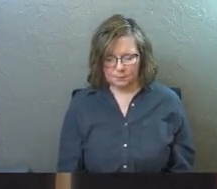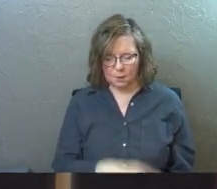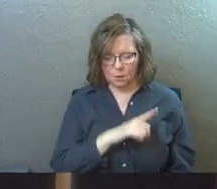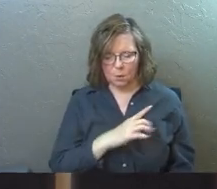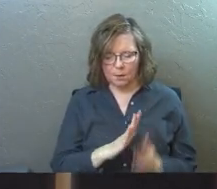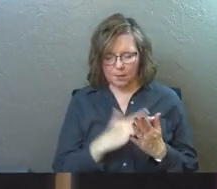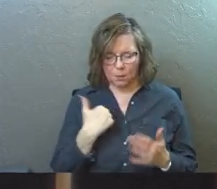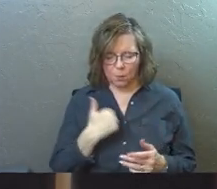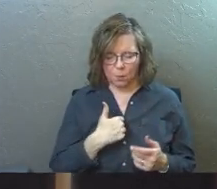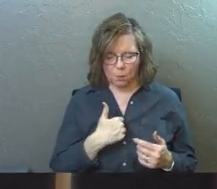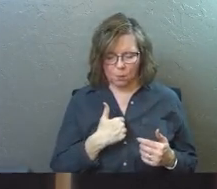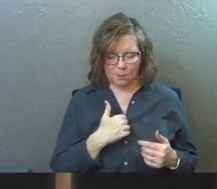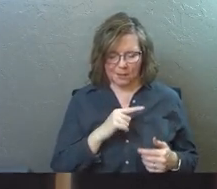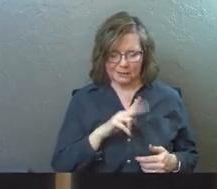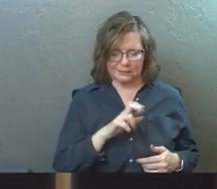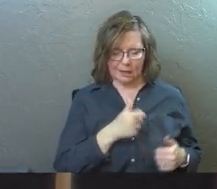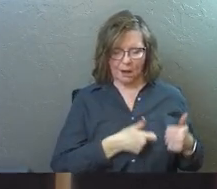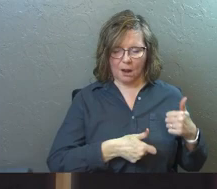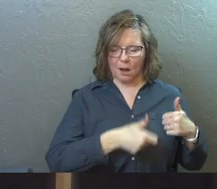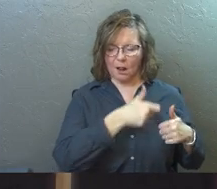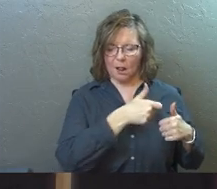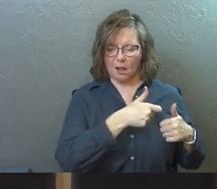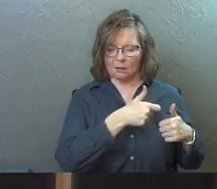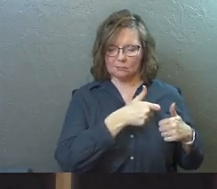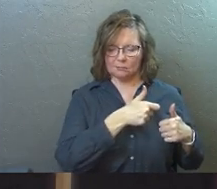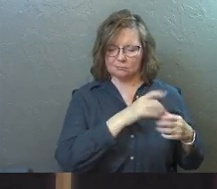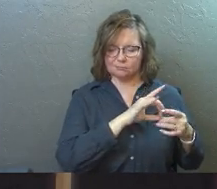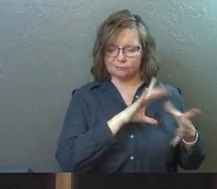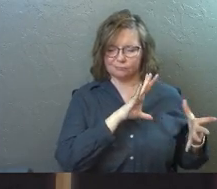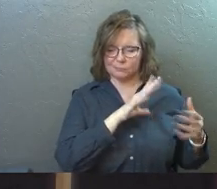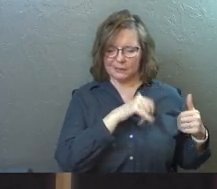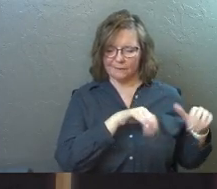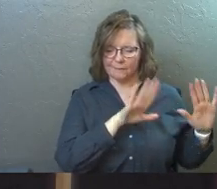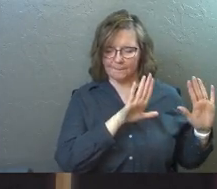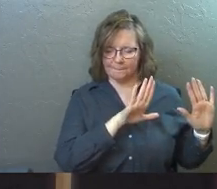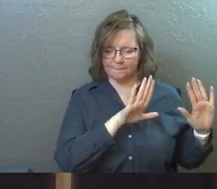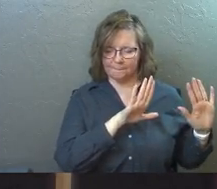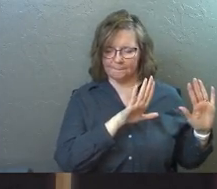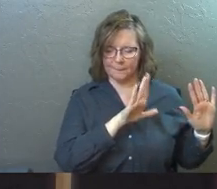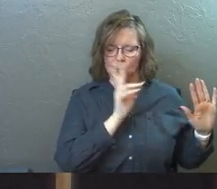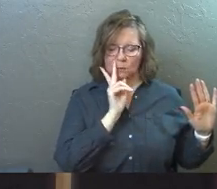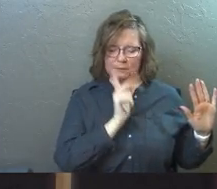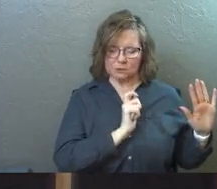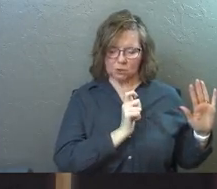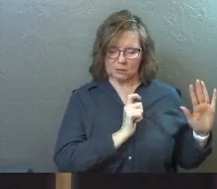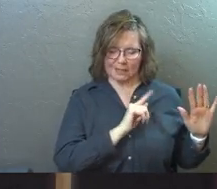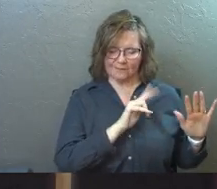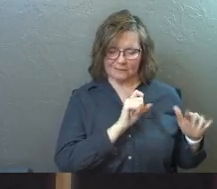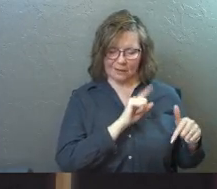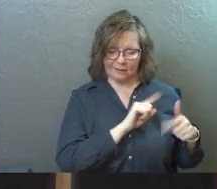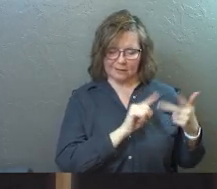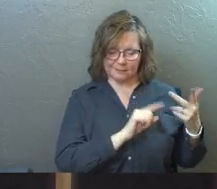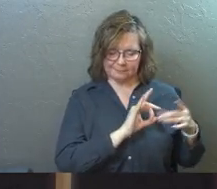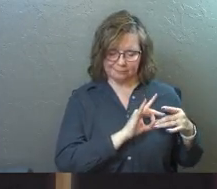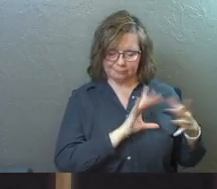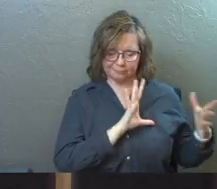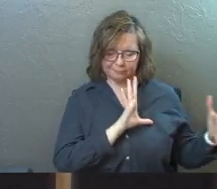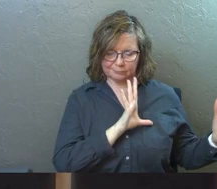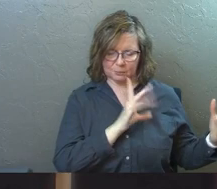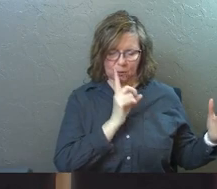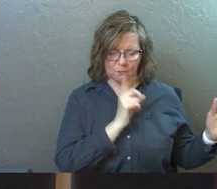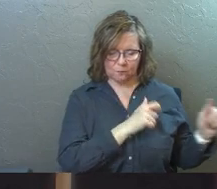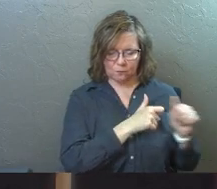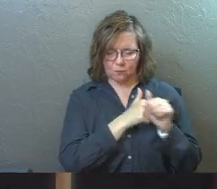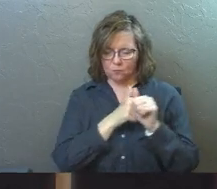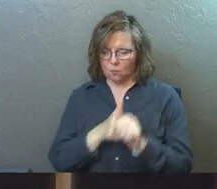Lord, pray that we would give up status. We would see ourselves giving up our status for